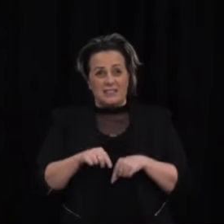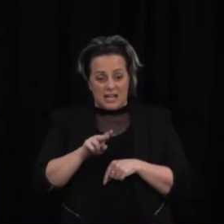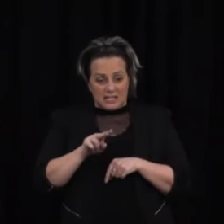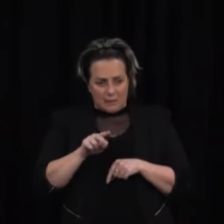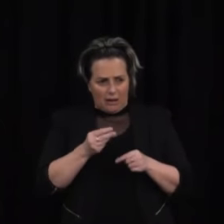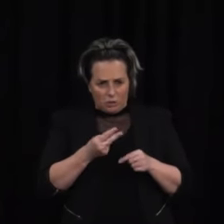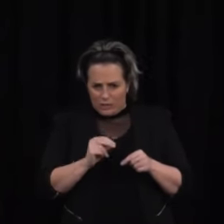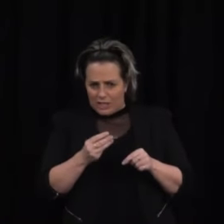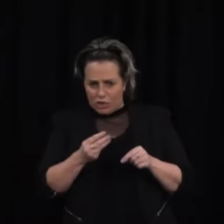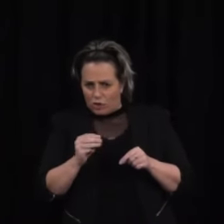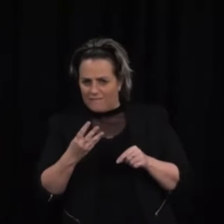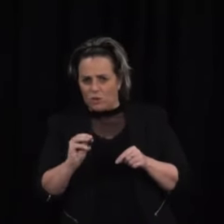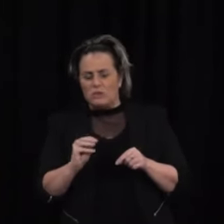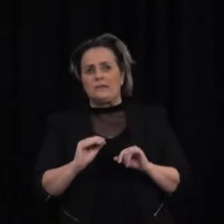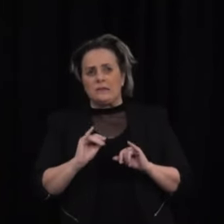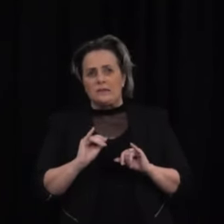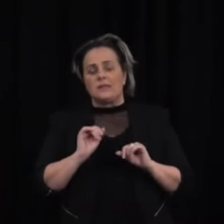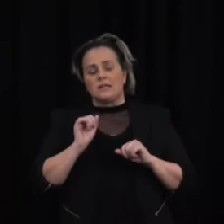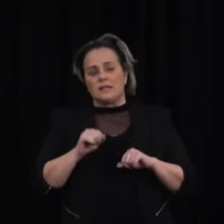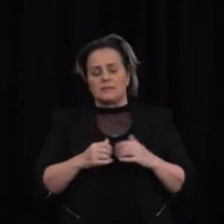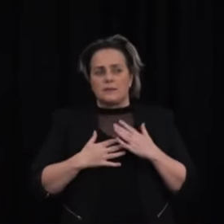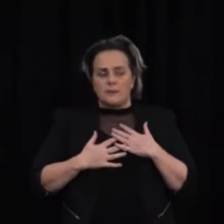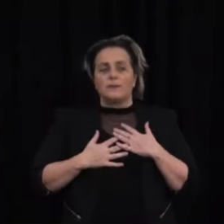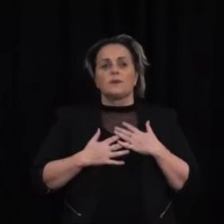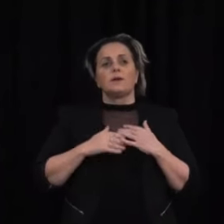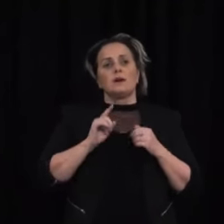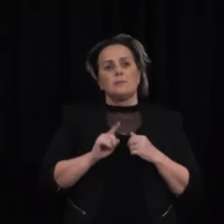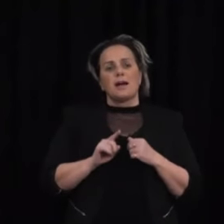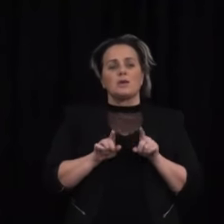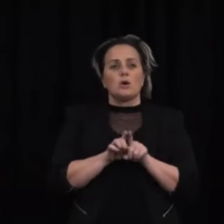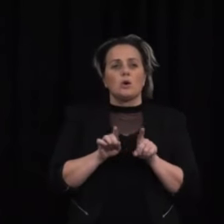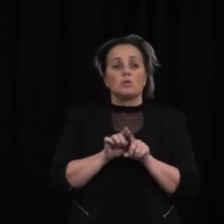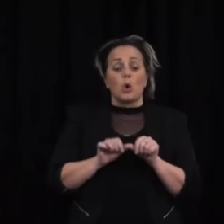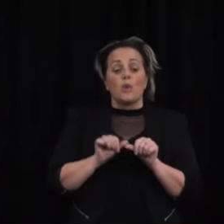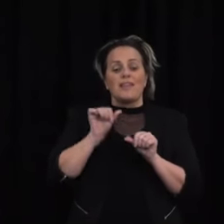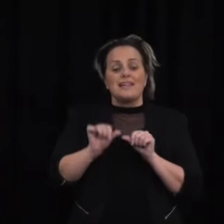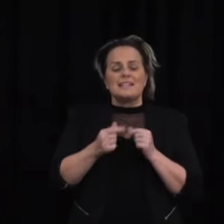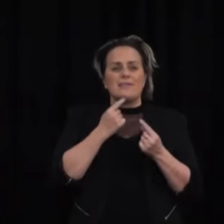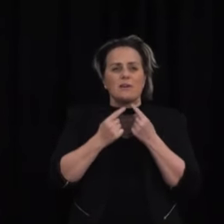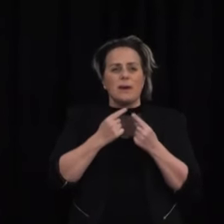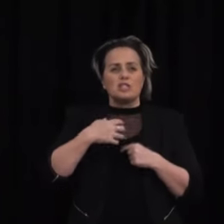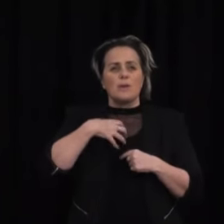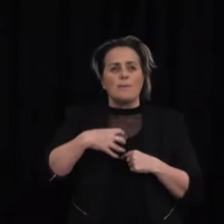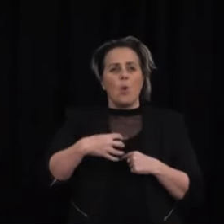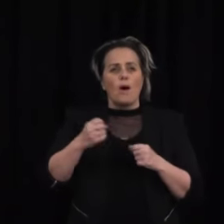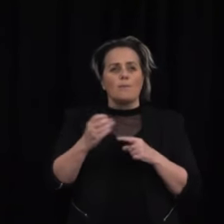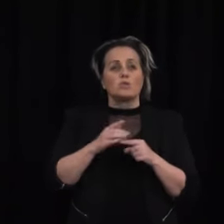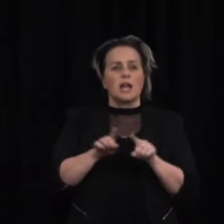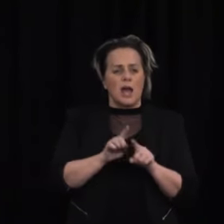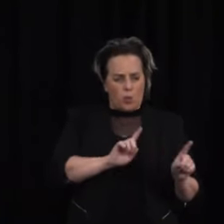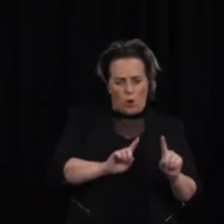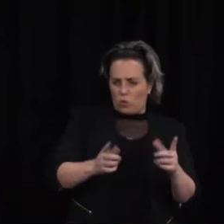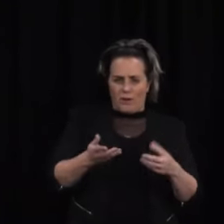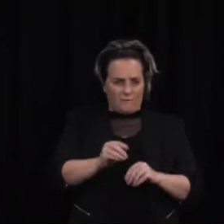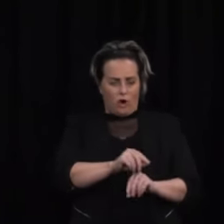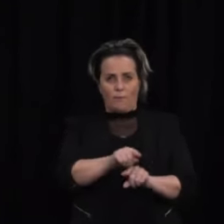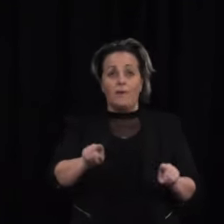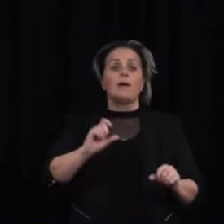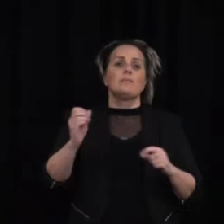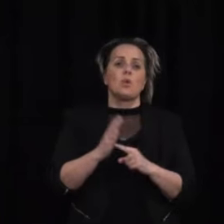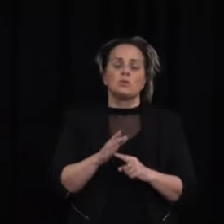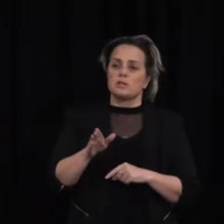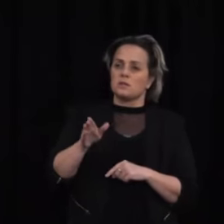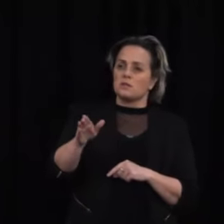number but having said that it's the next bit of information that's the most important which is what's the nature of those cases That's a fairly diplomatic